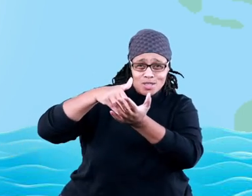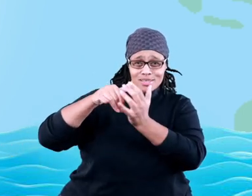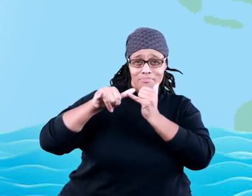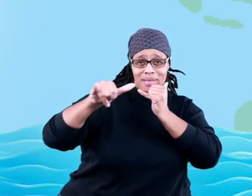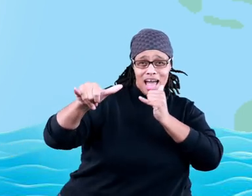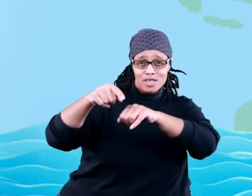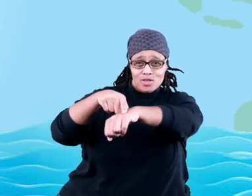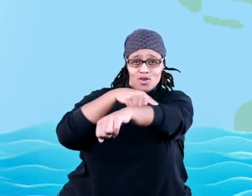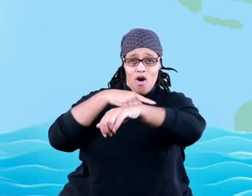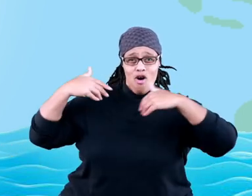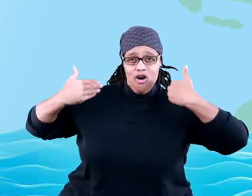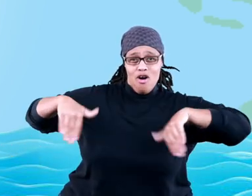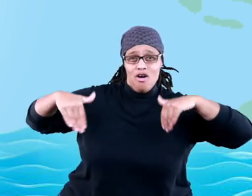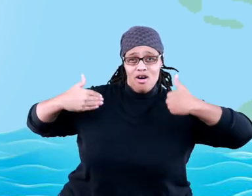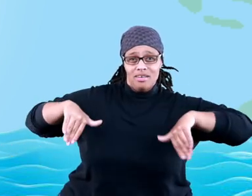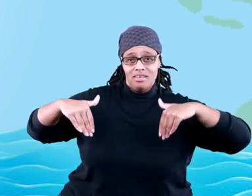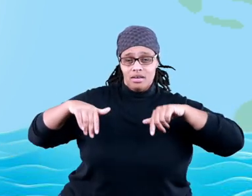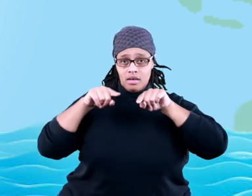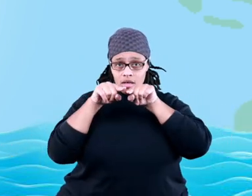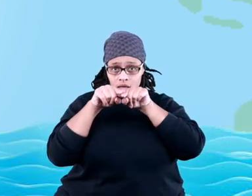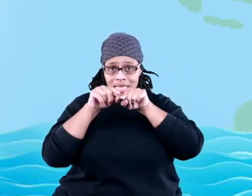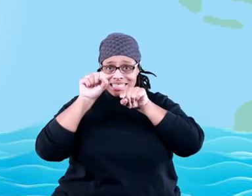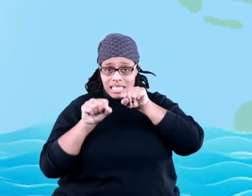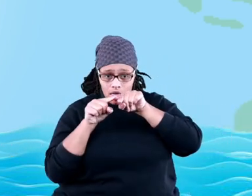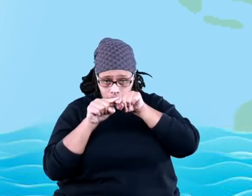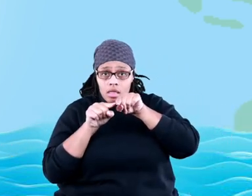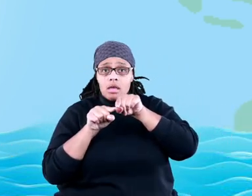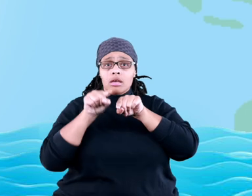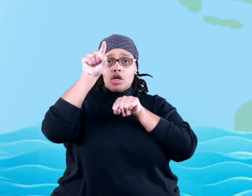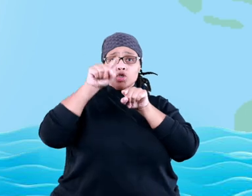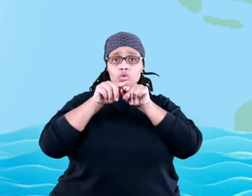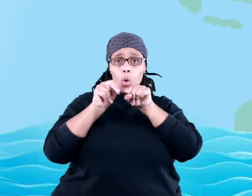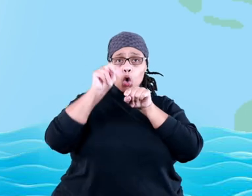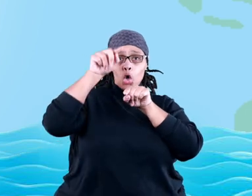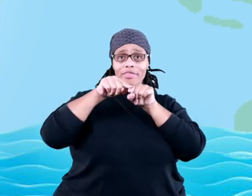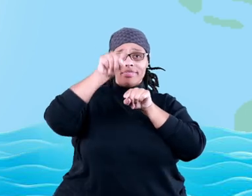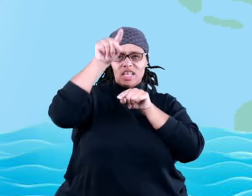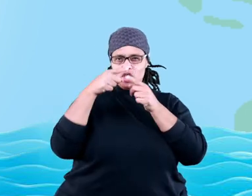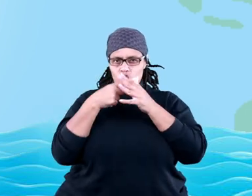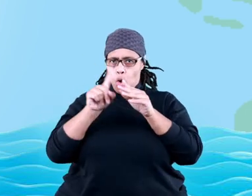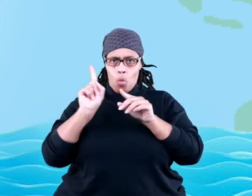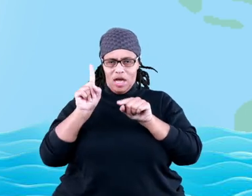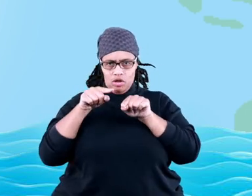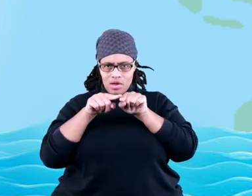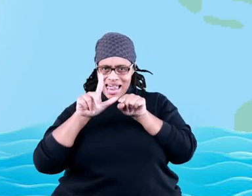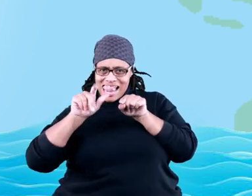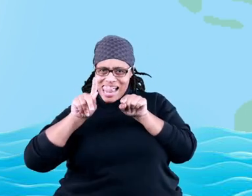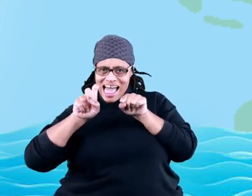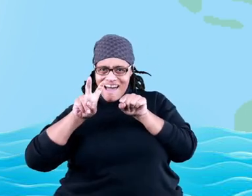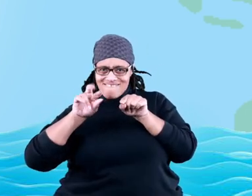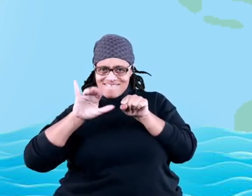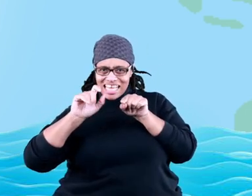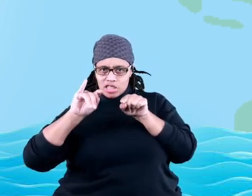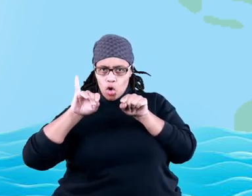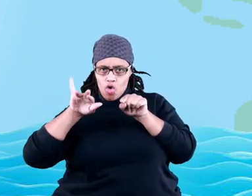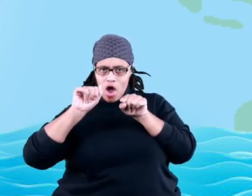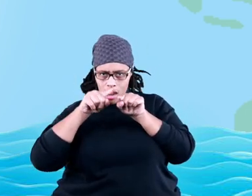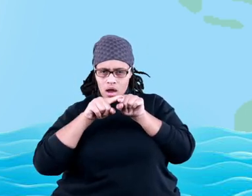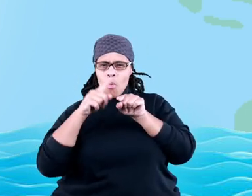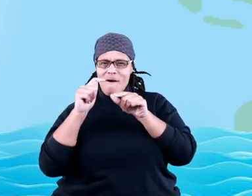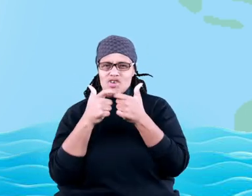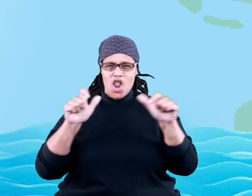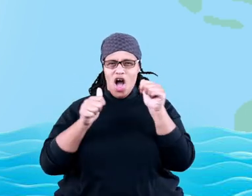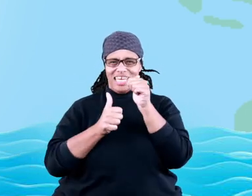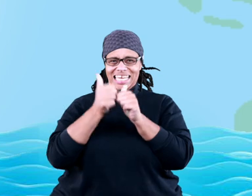,000 miles long. It runs south to north, starting at Lake Victoria, which is one of the